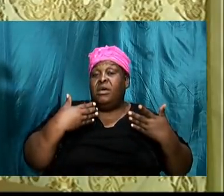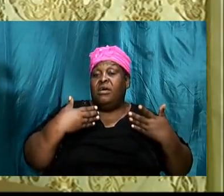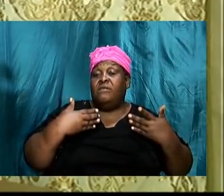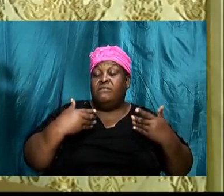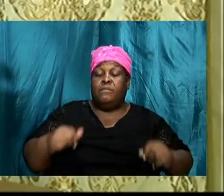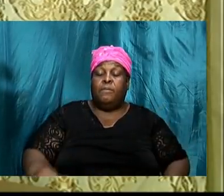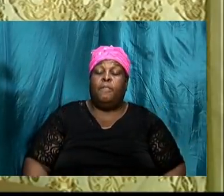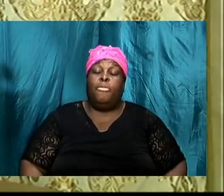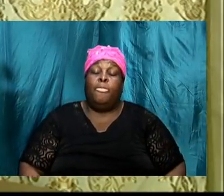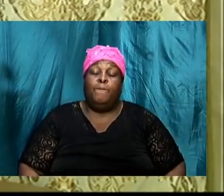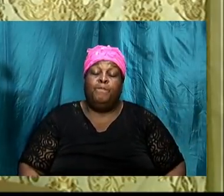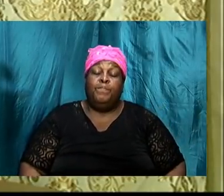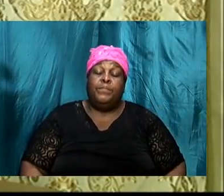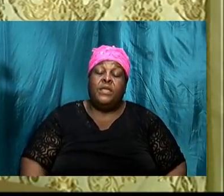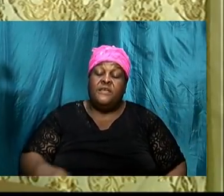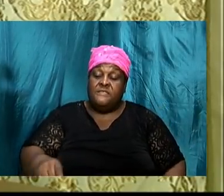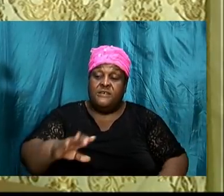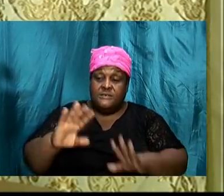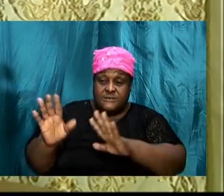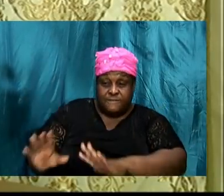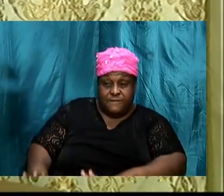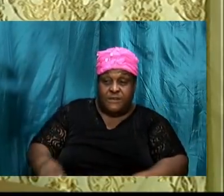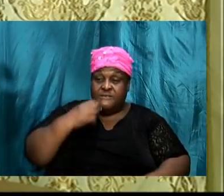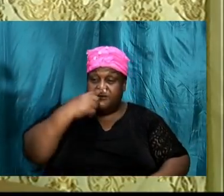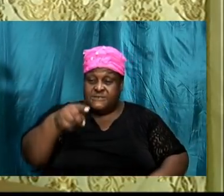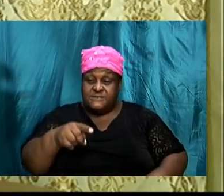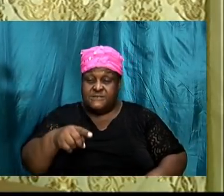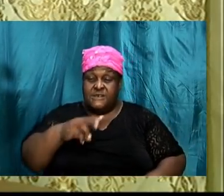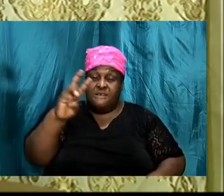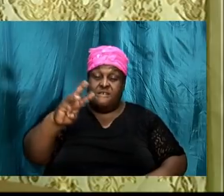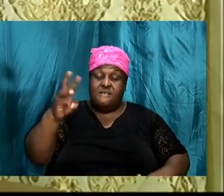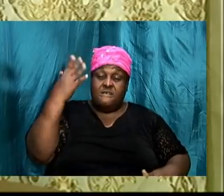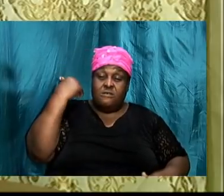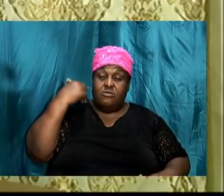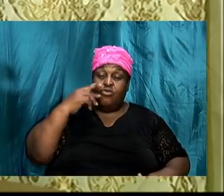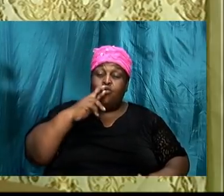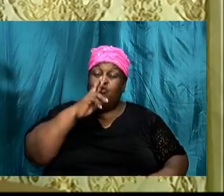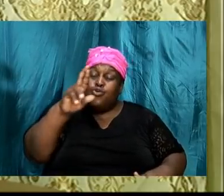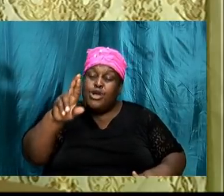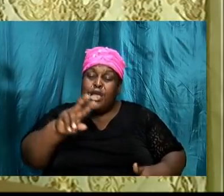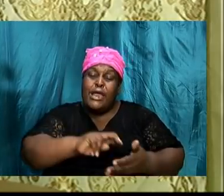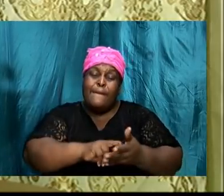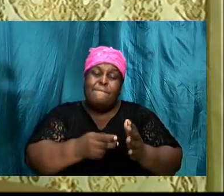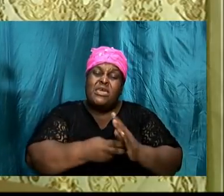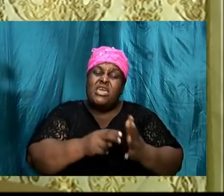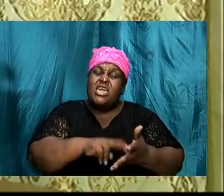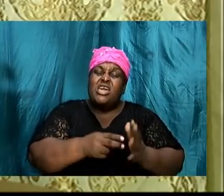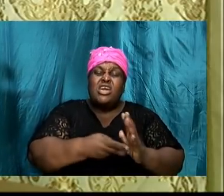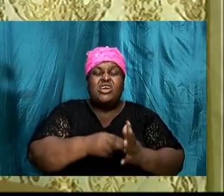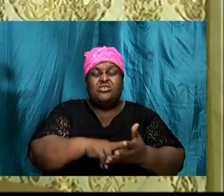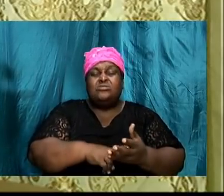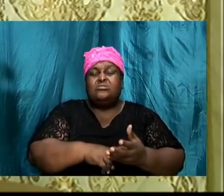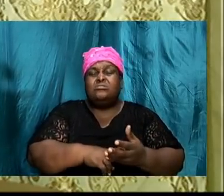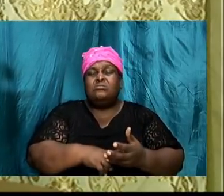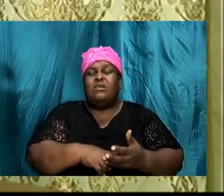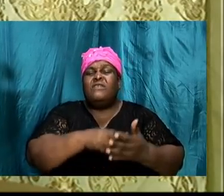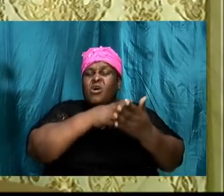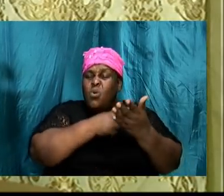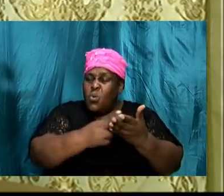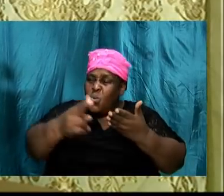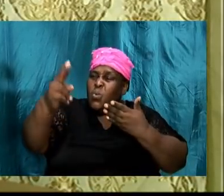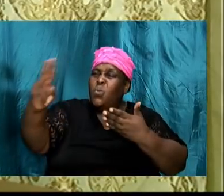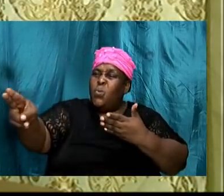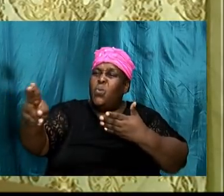mentioned last week, really means to have a moral reverence. It means a holy respect.